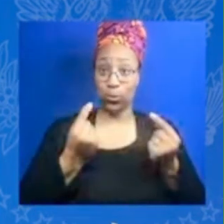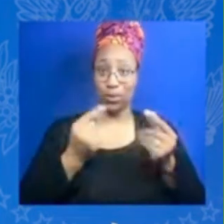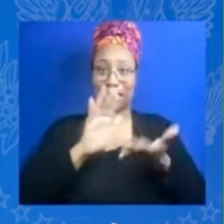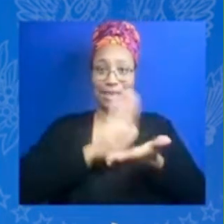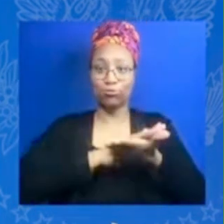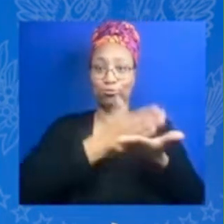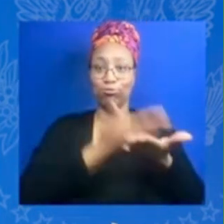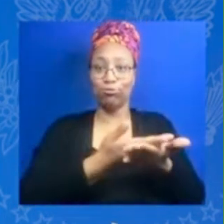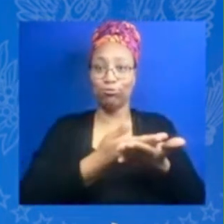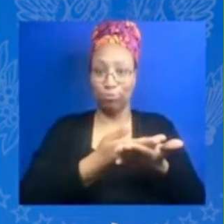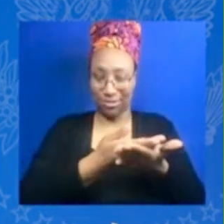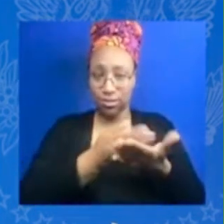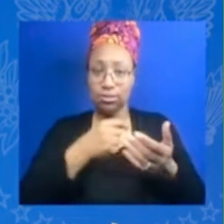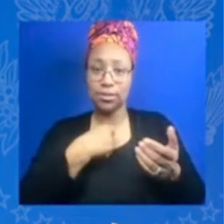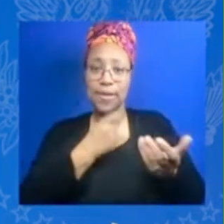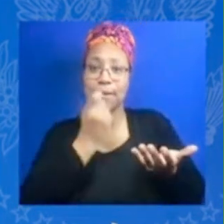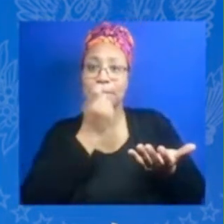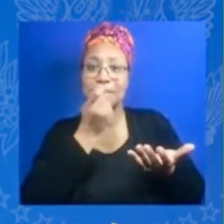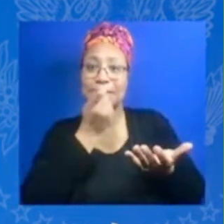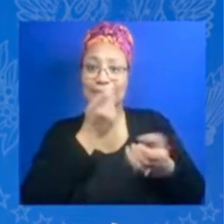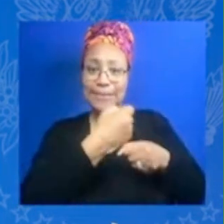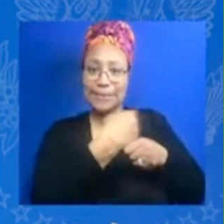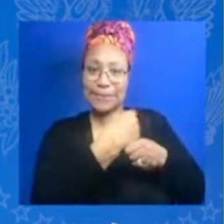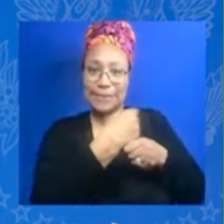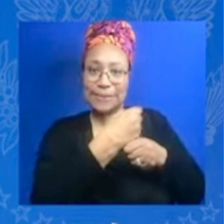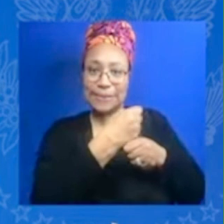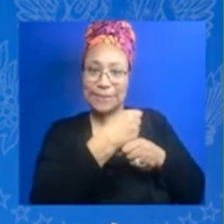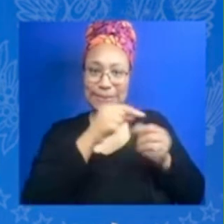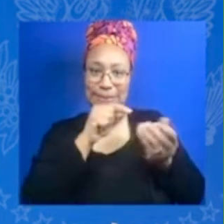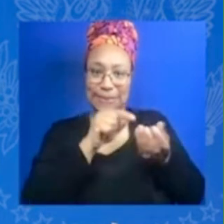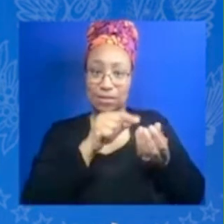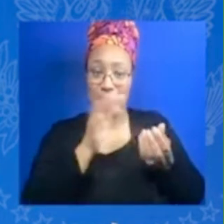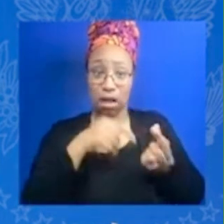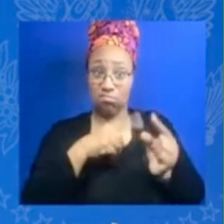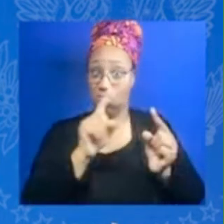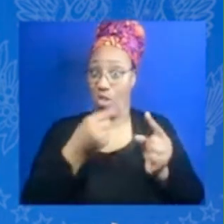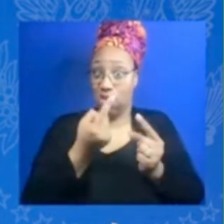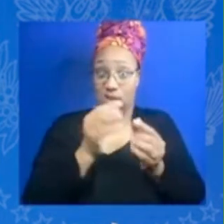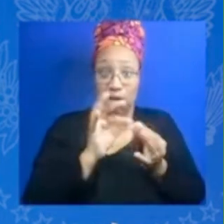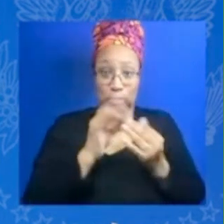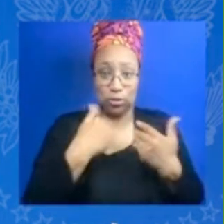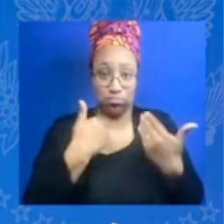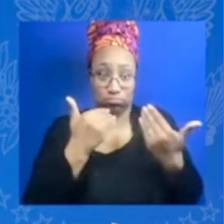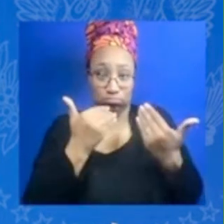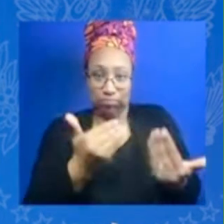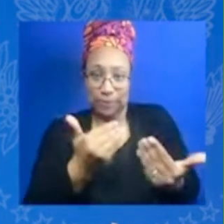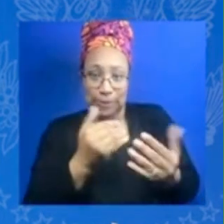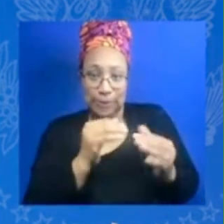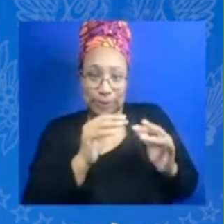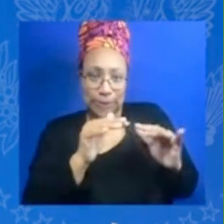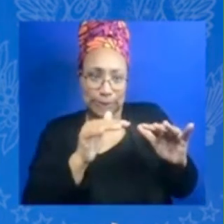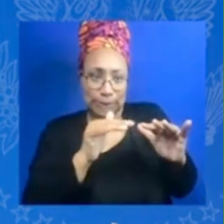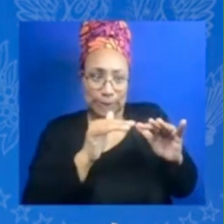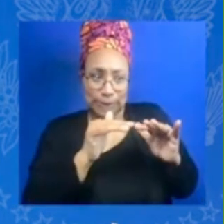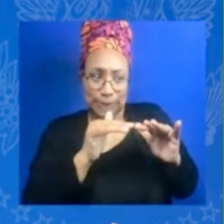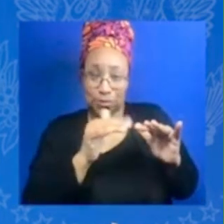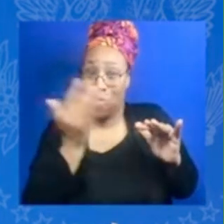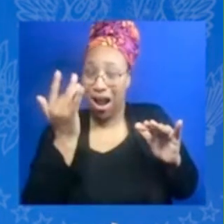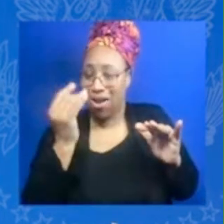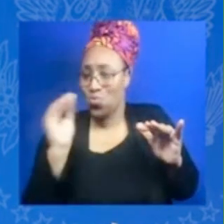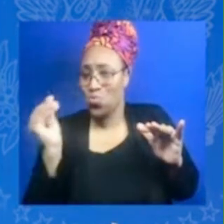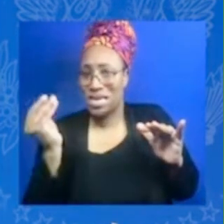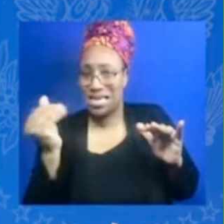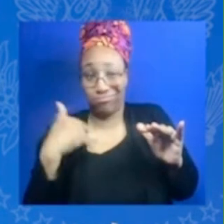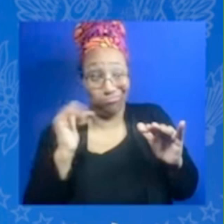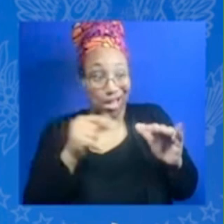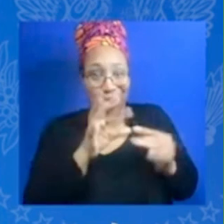honestly thought it was my only option and when you don't have resources when you don't have mentorship when you don't